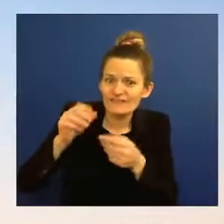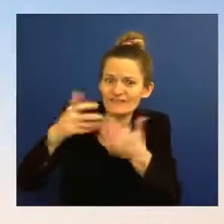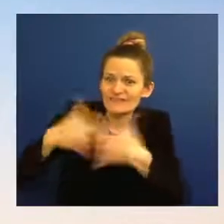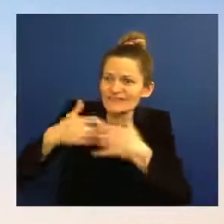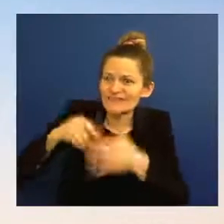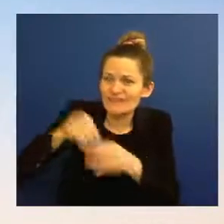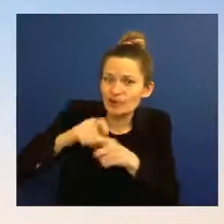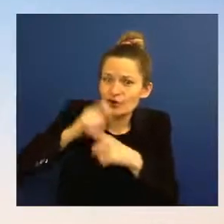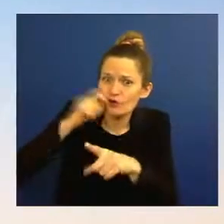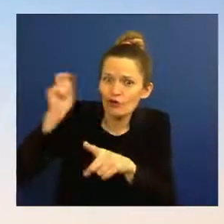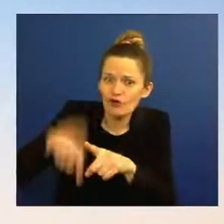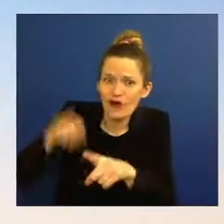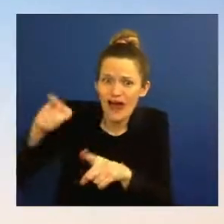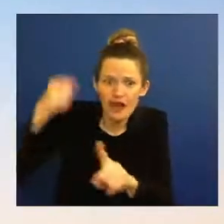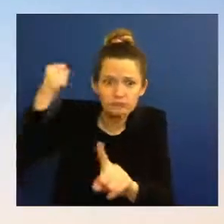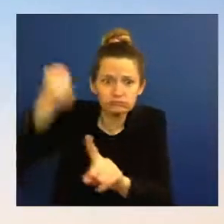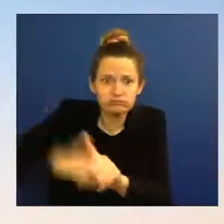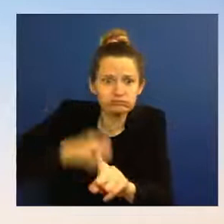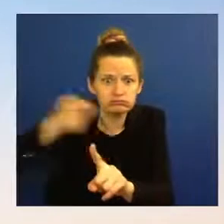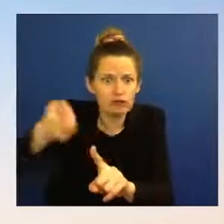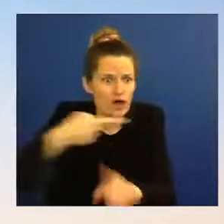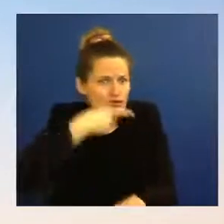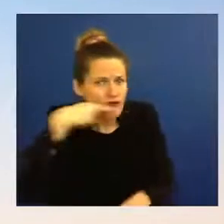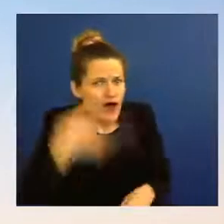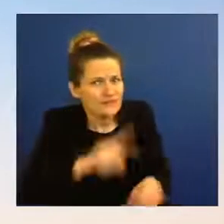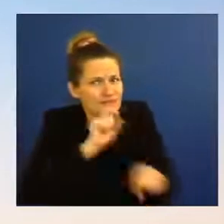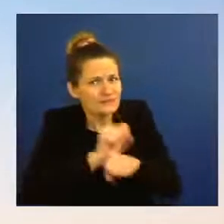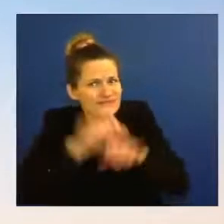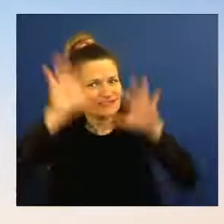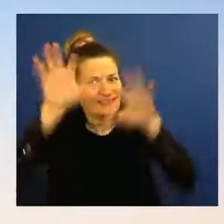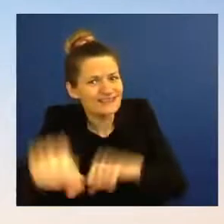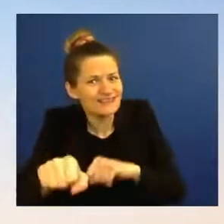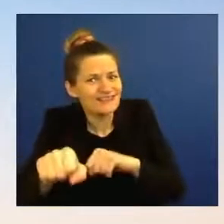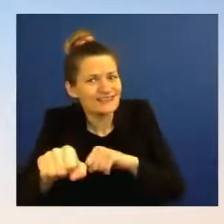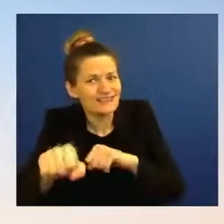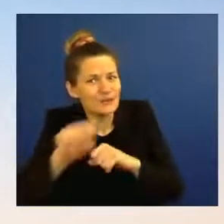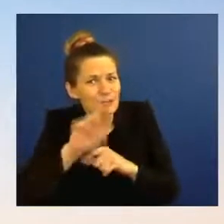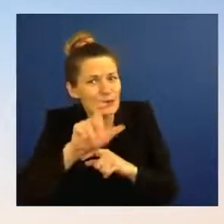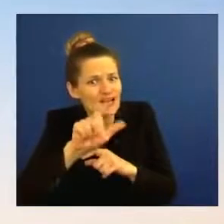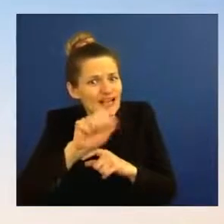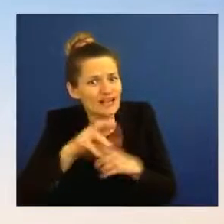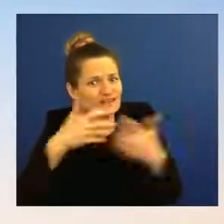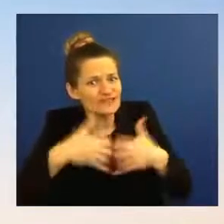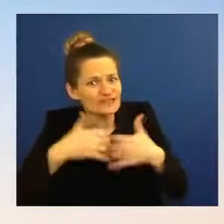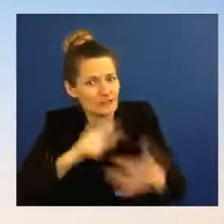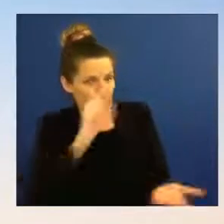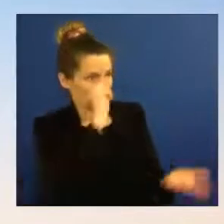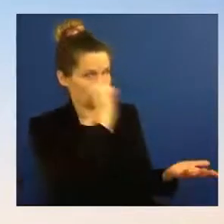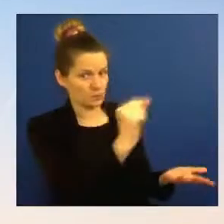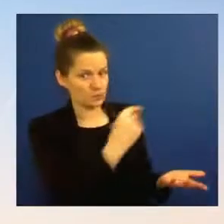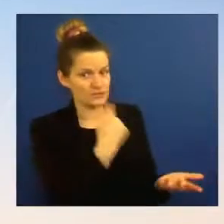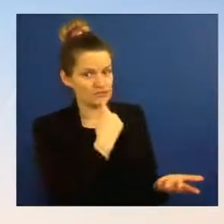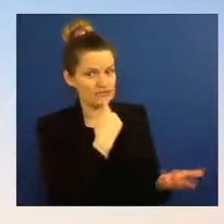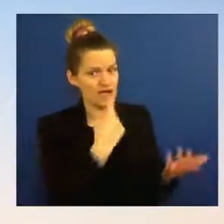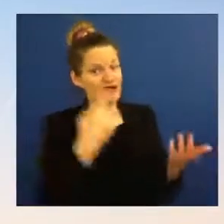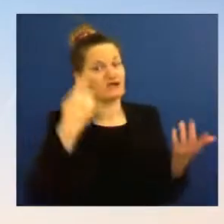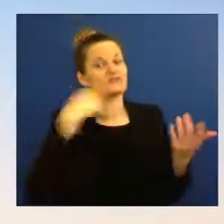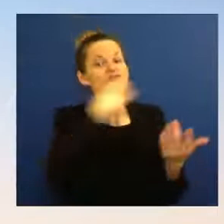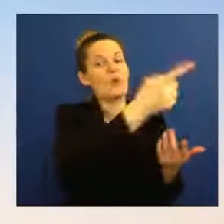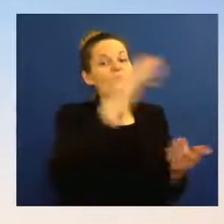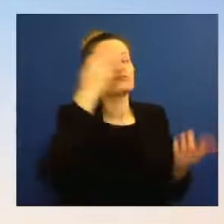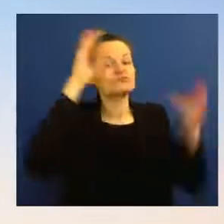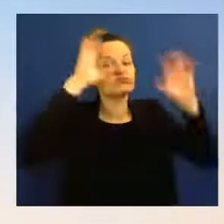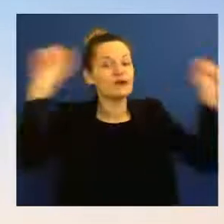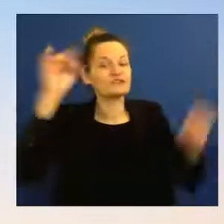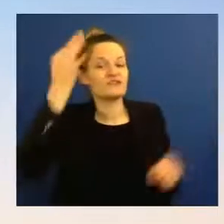the end. So I wonder what makes the administration confident that Americans are willing to, you know, pay for the price